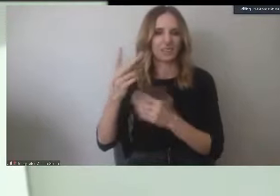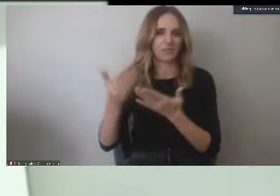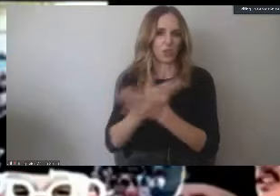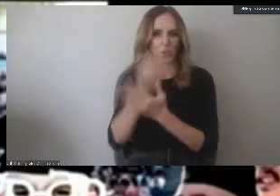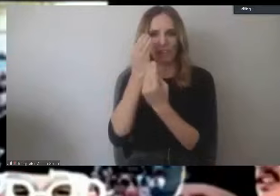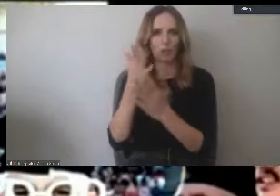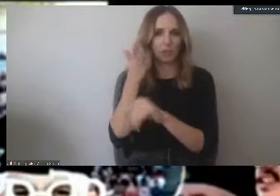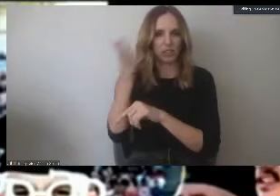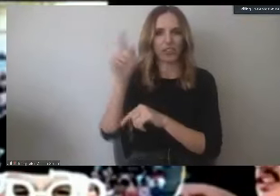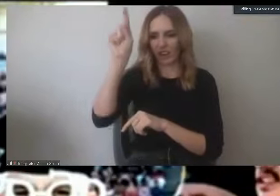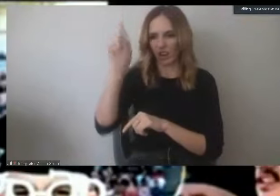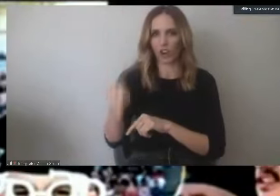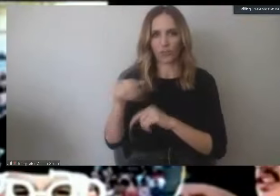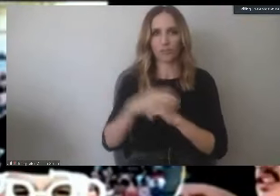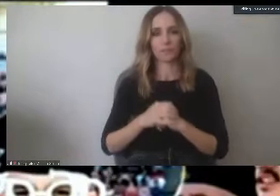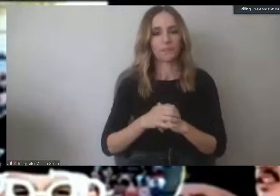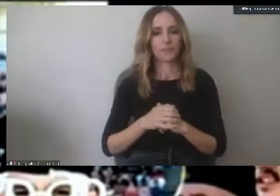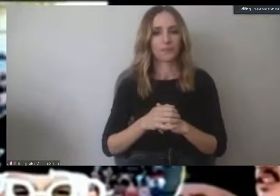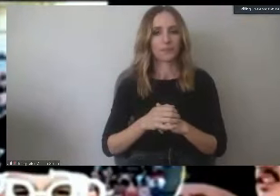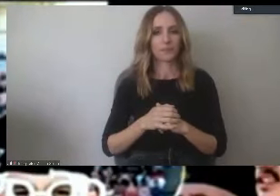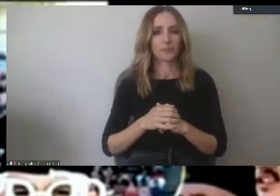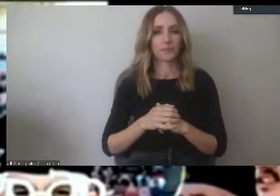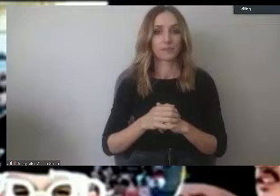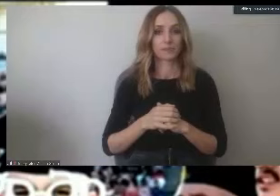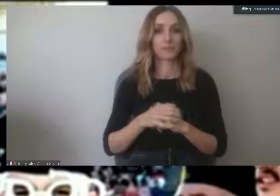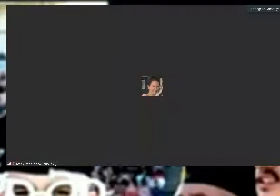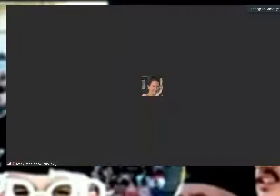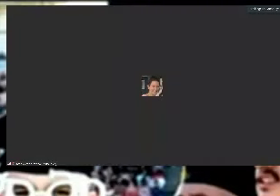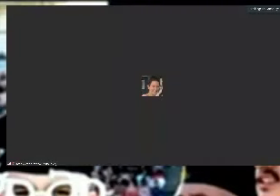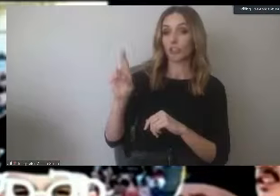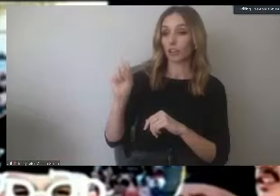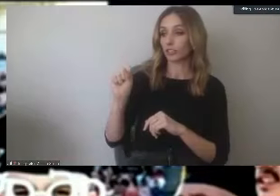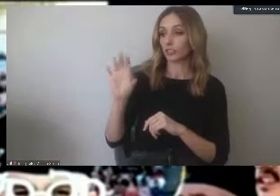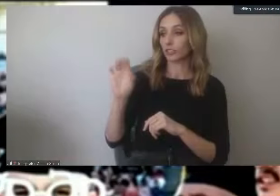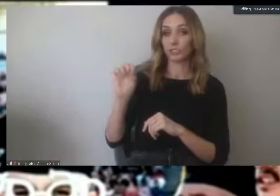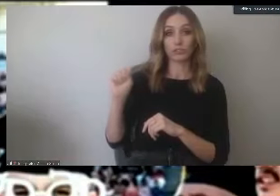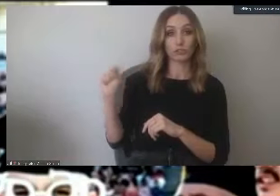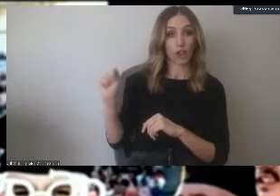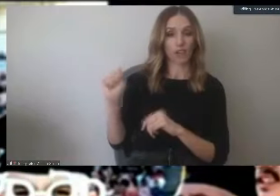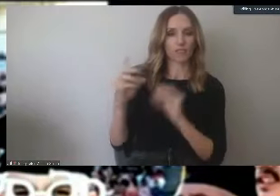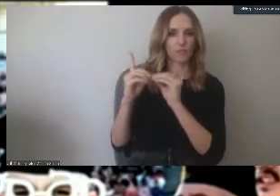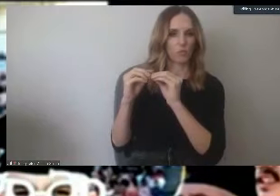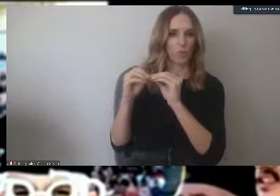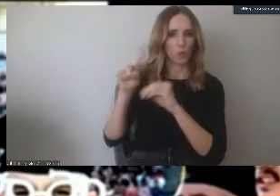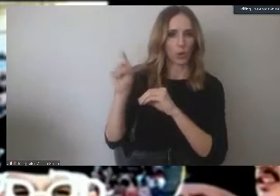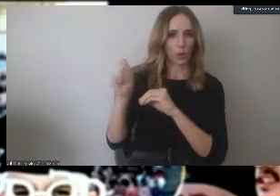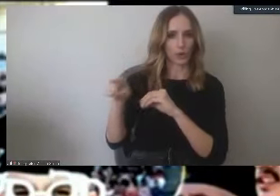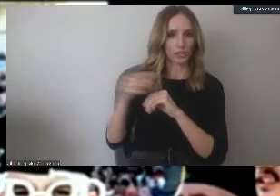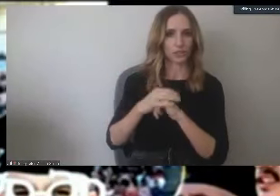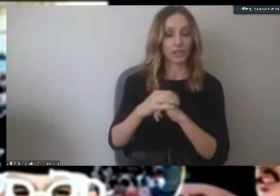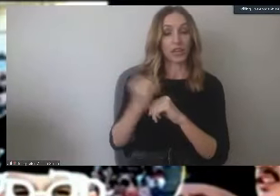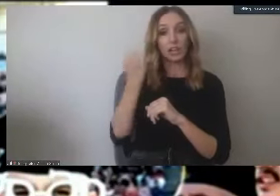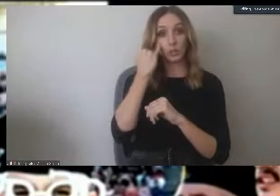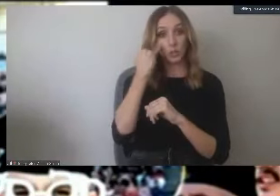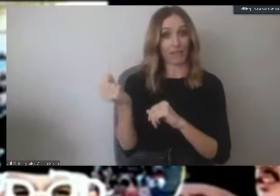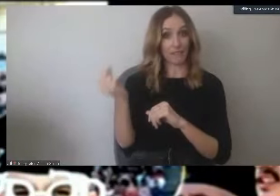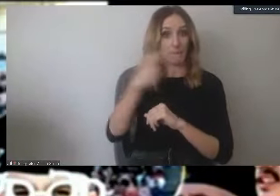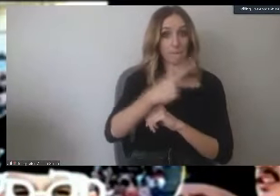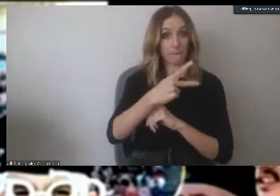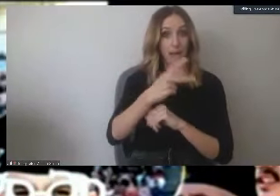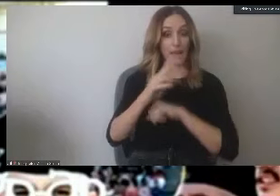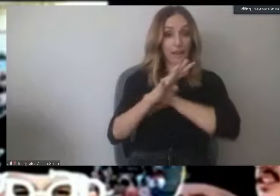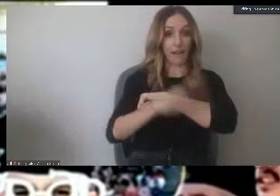Thank you. And Dr. Scott, here's another question. If you make us come back in the fall